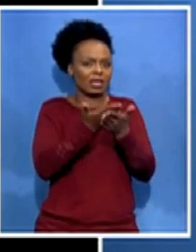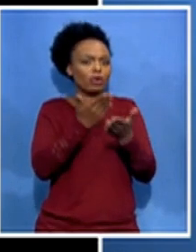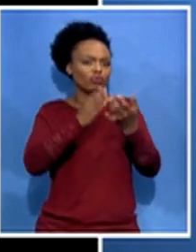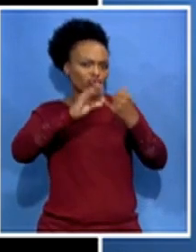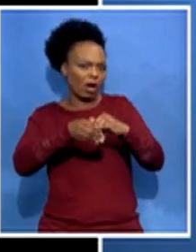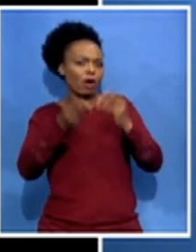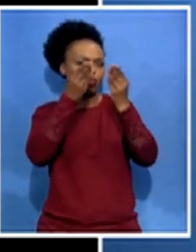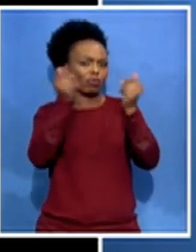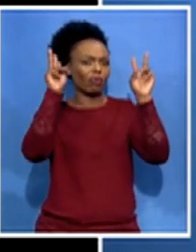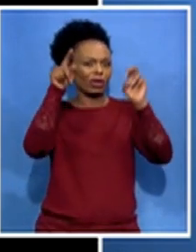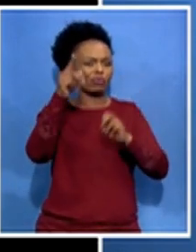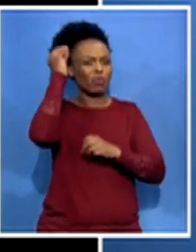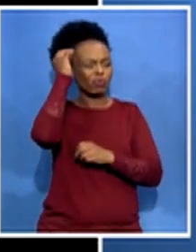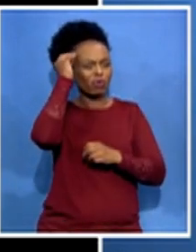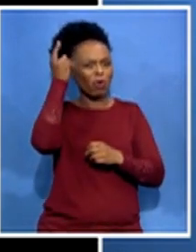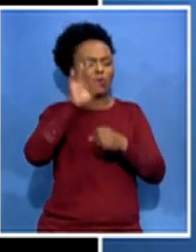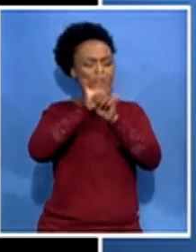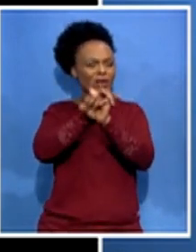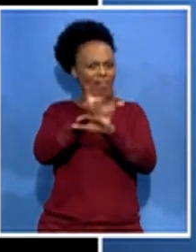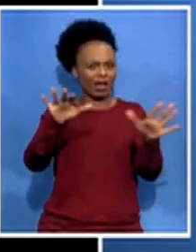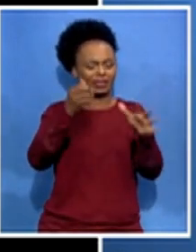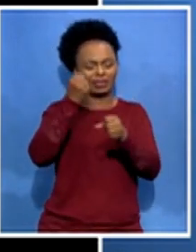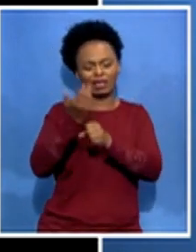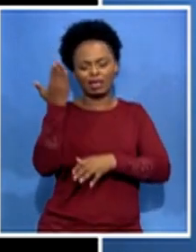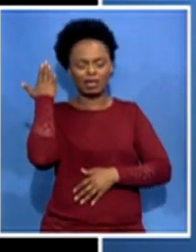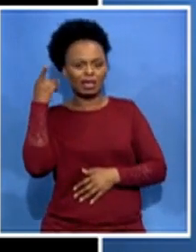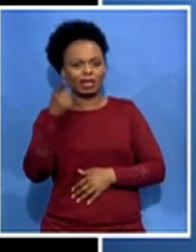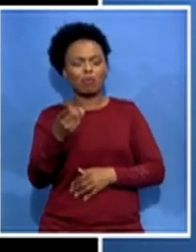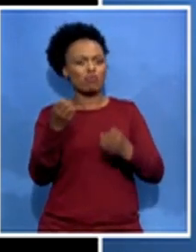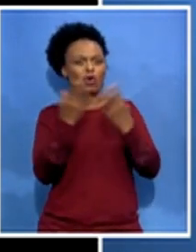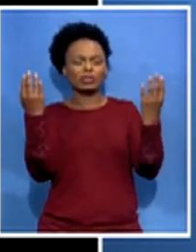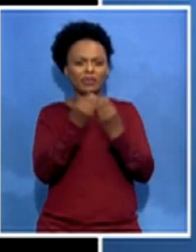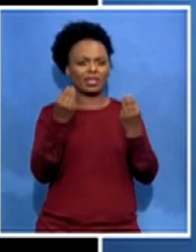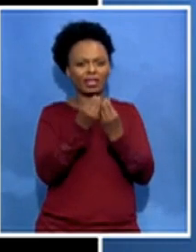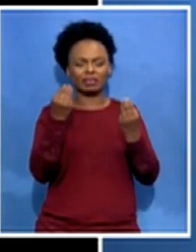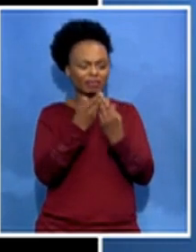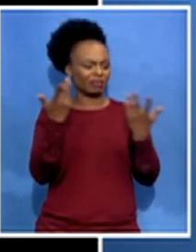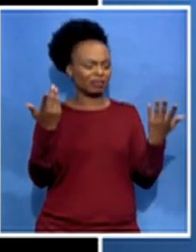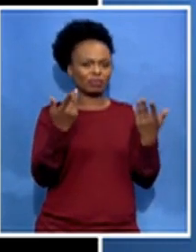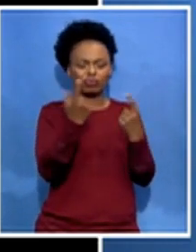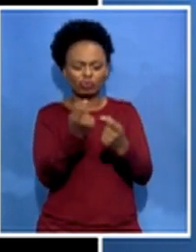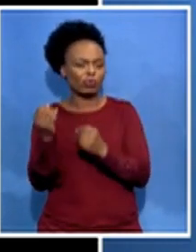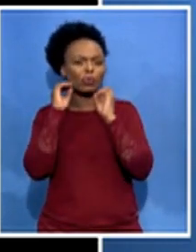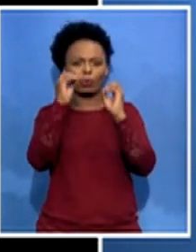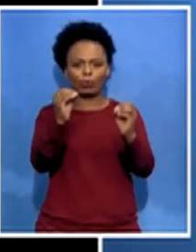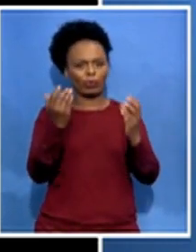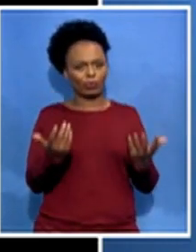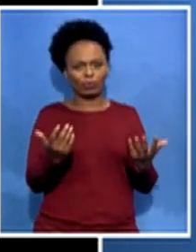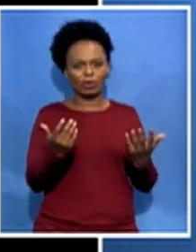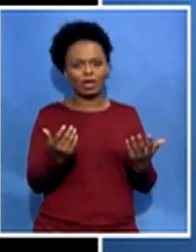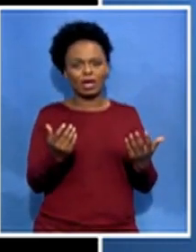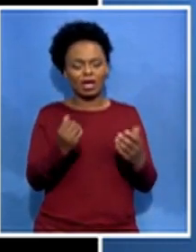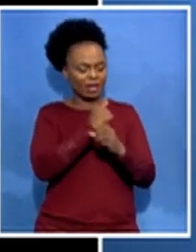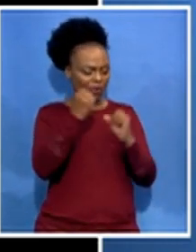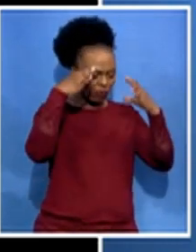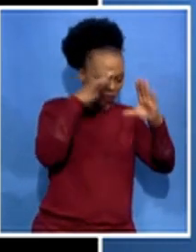year uh not much attention was paid into such issues but all around the world people were focusing